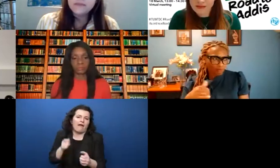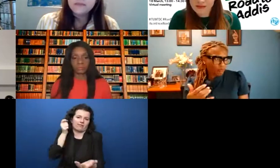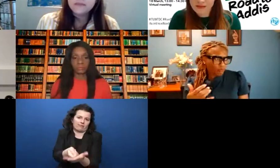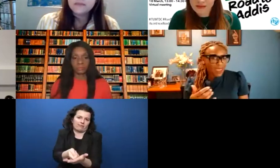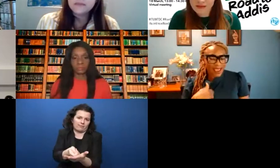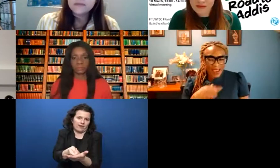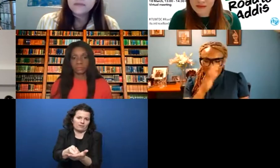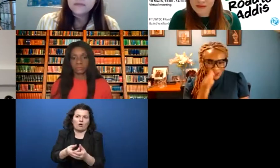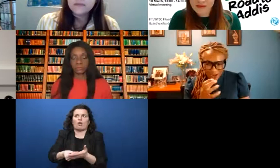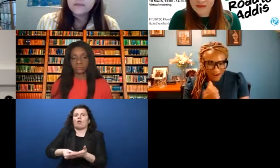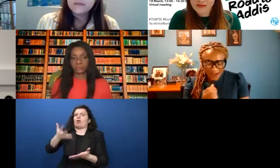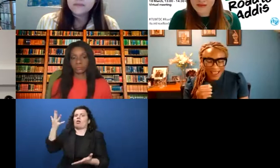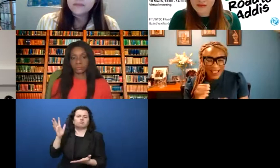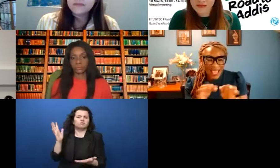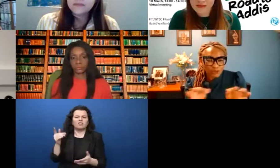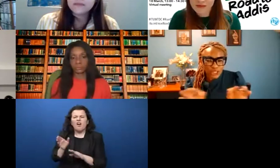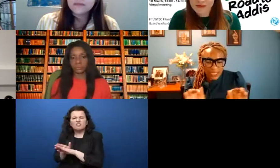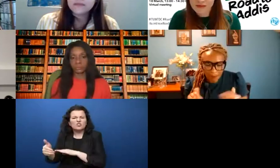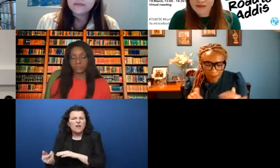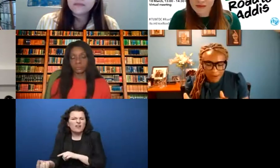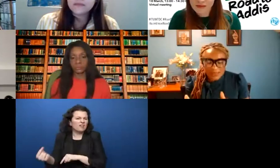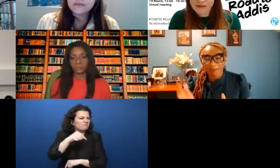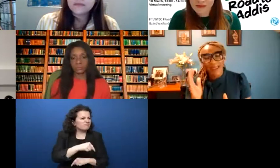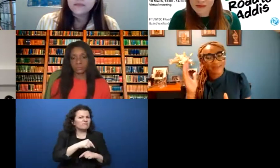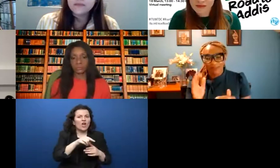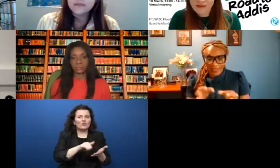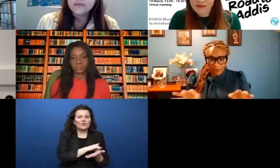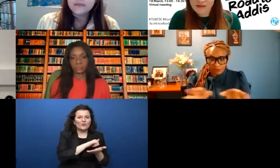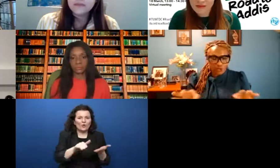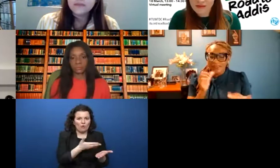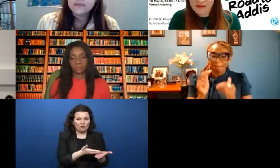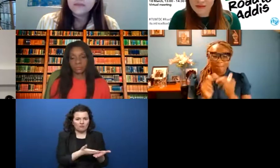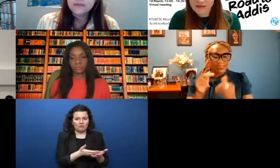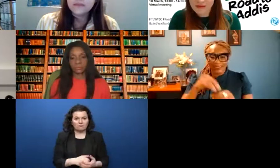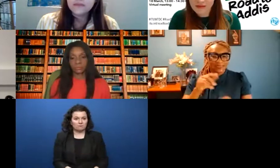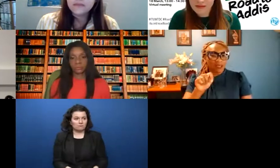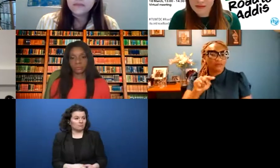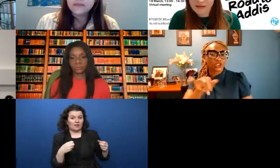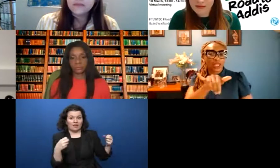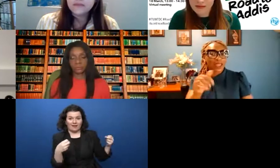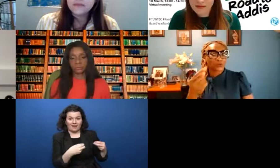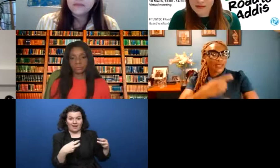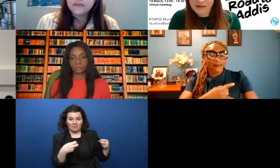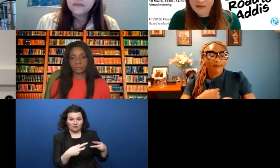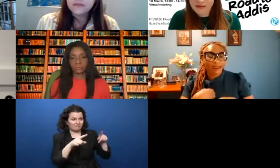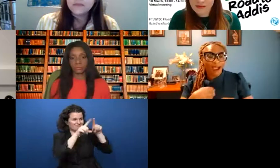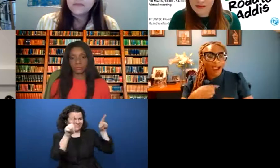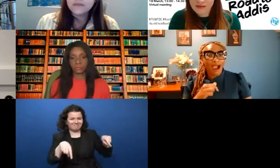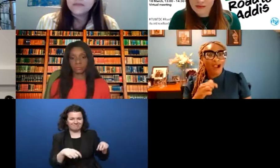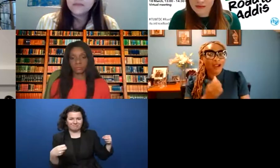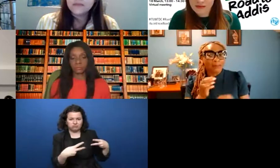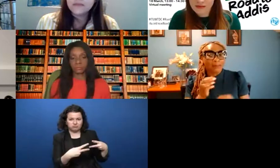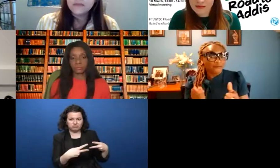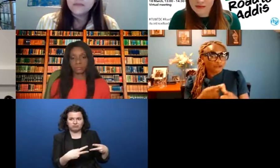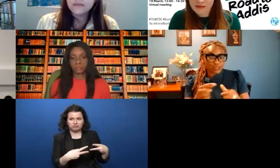I moved from Jamaica to New York. I never got a captioning box for the television. Captioning wasn't built